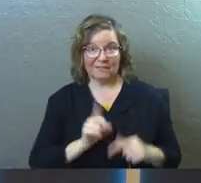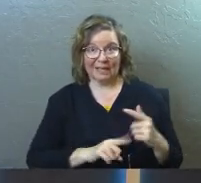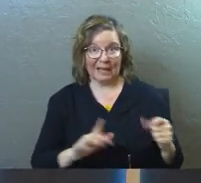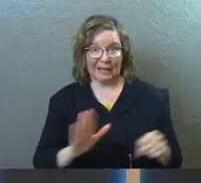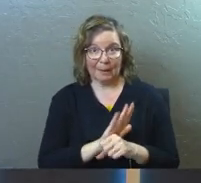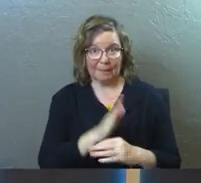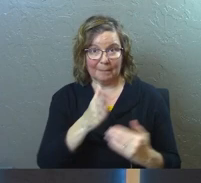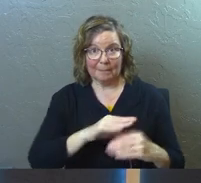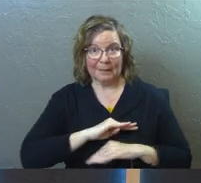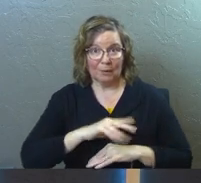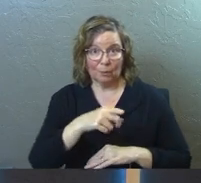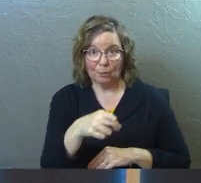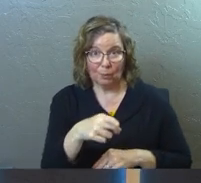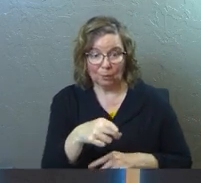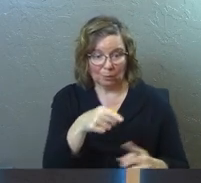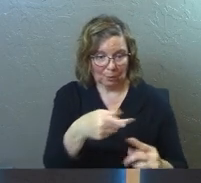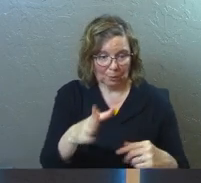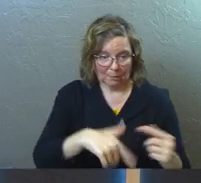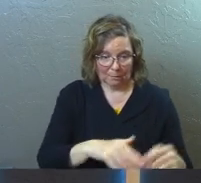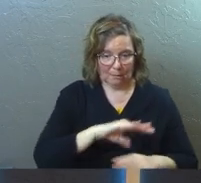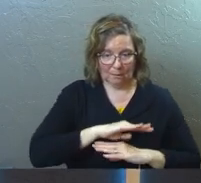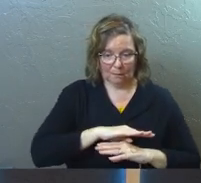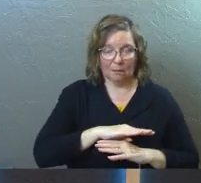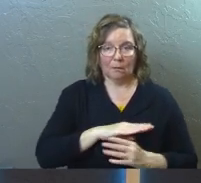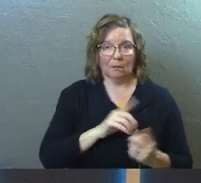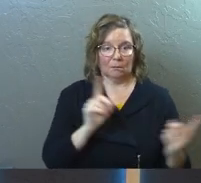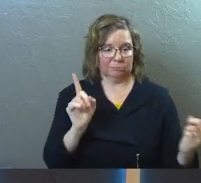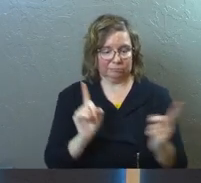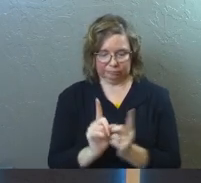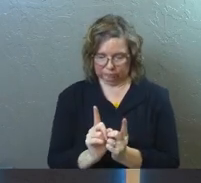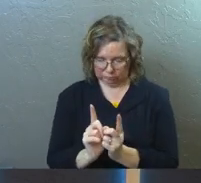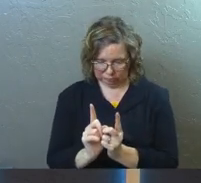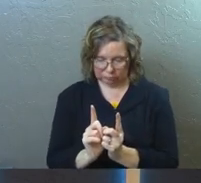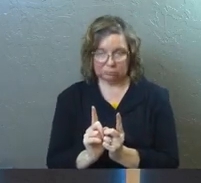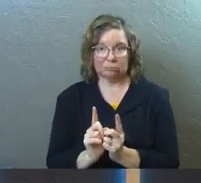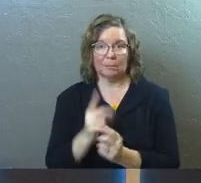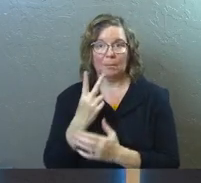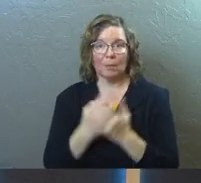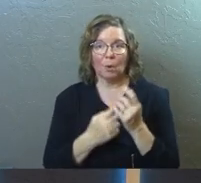with two broken sinners, in a way, you kind of had no chance.